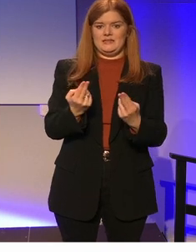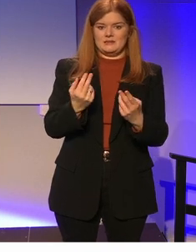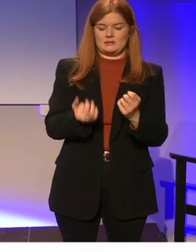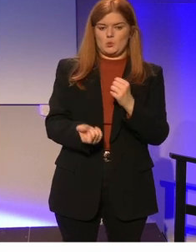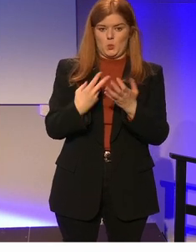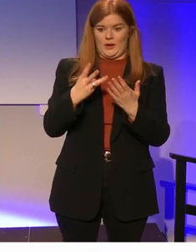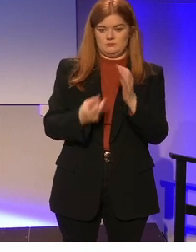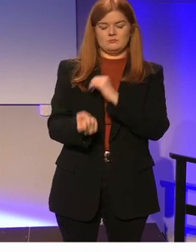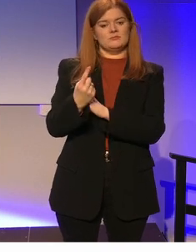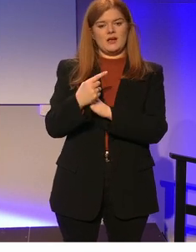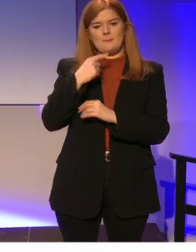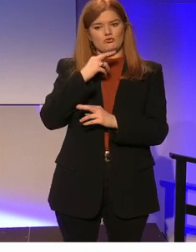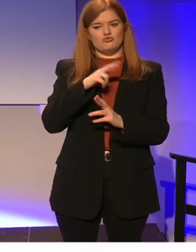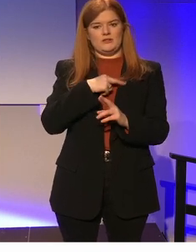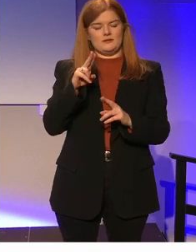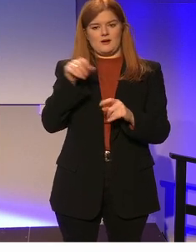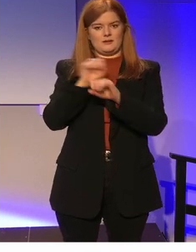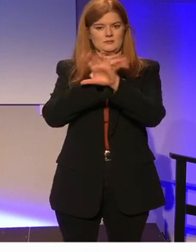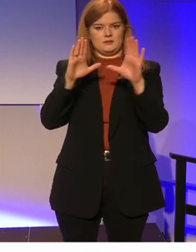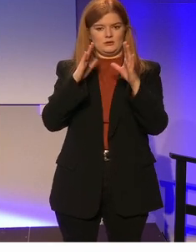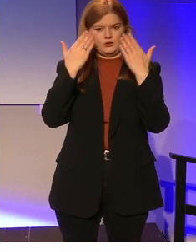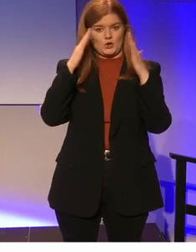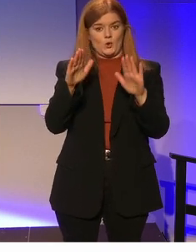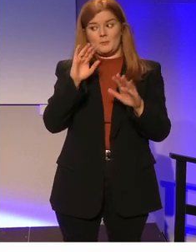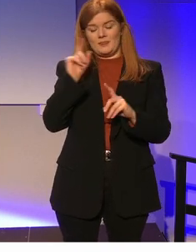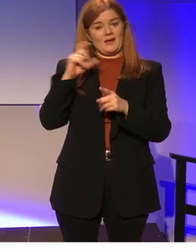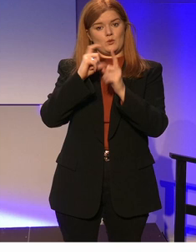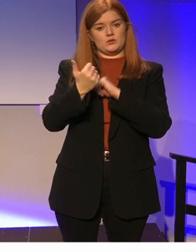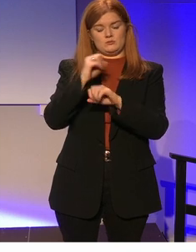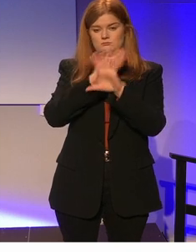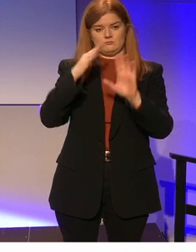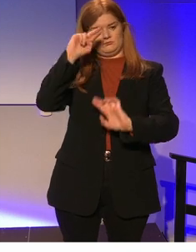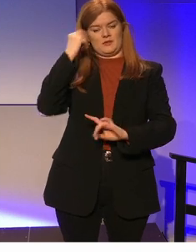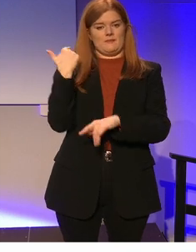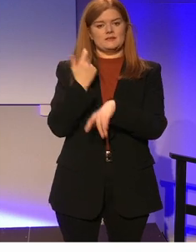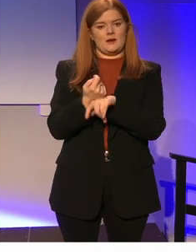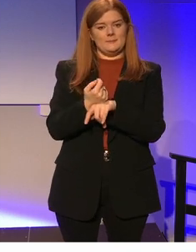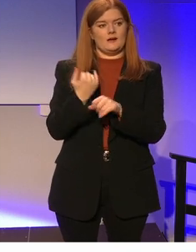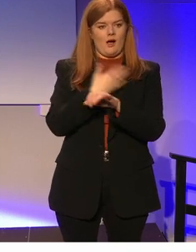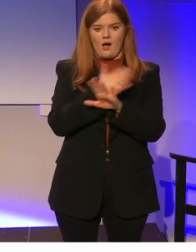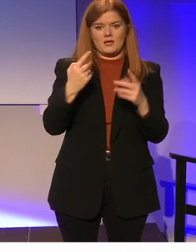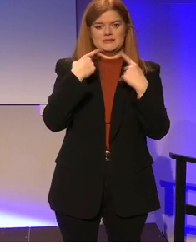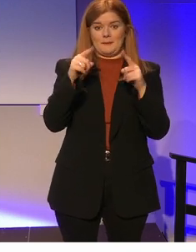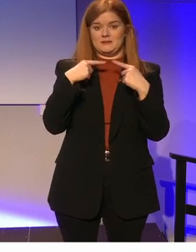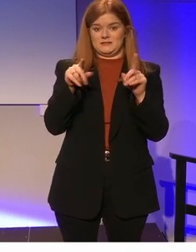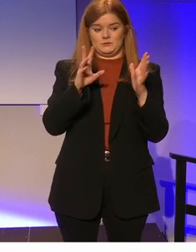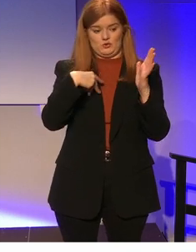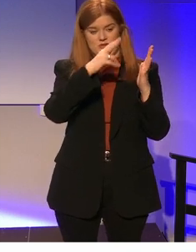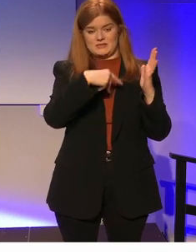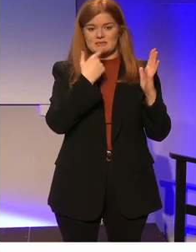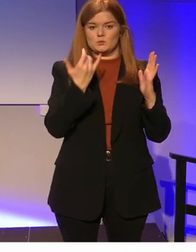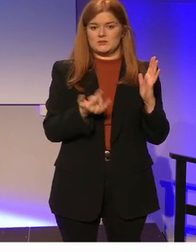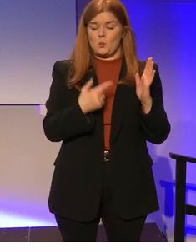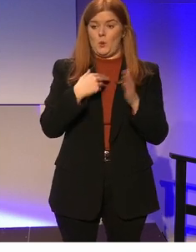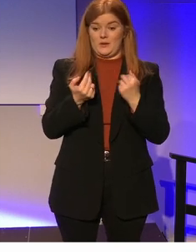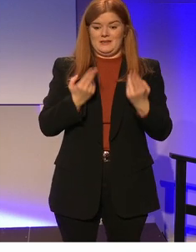arose. But this could be no longer tenable. And the Council was clear at that time in all of the statements, when you read them, that what